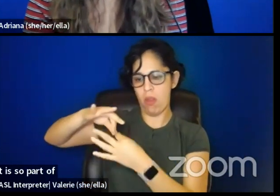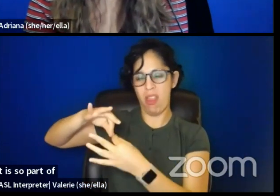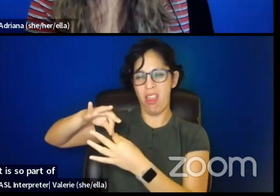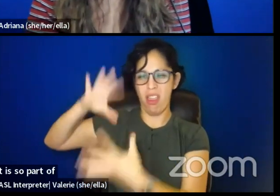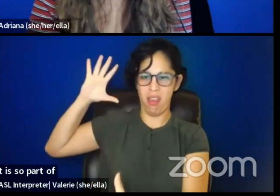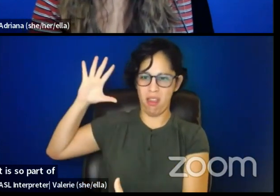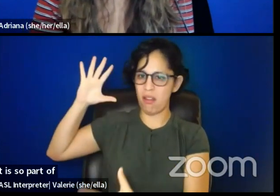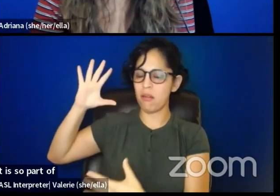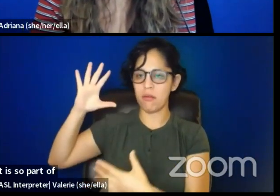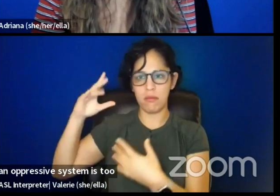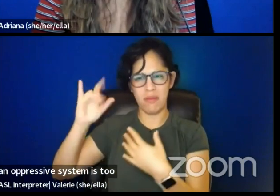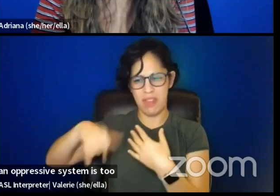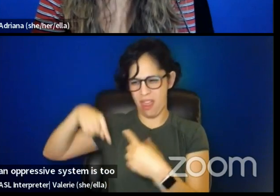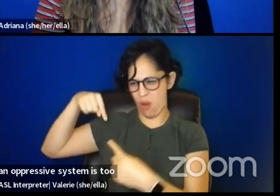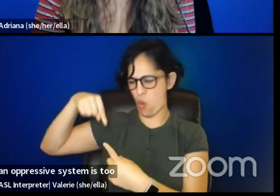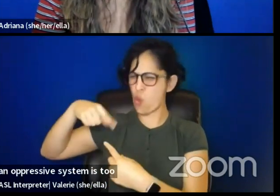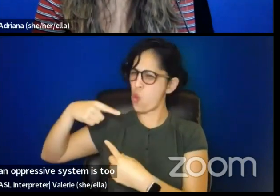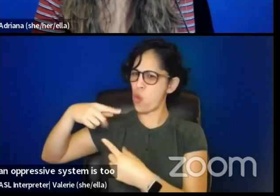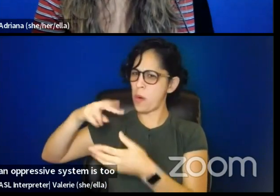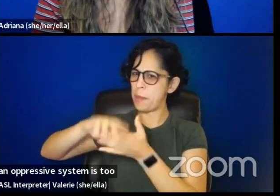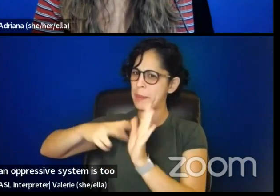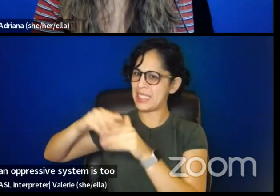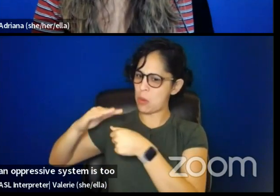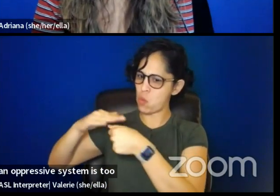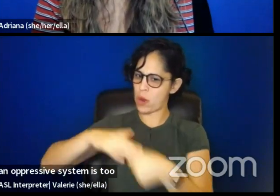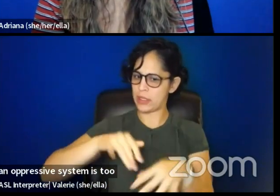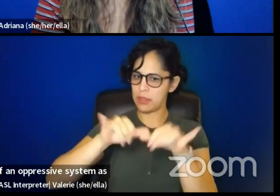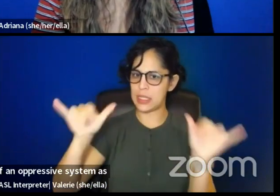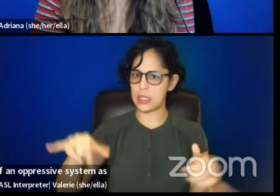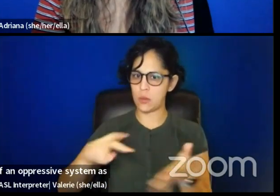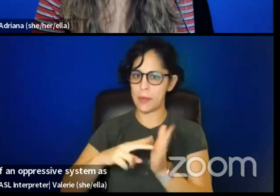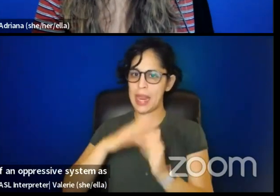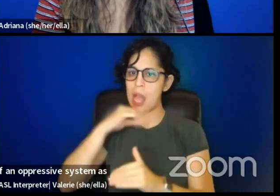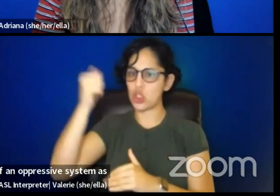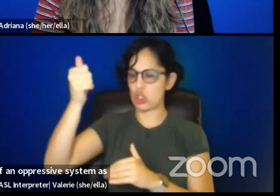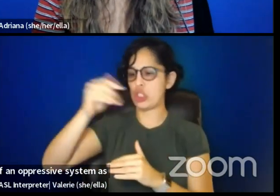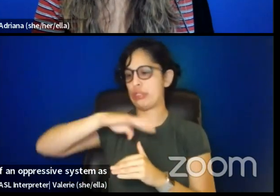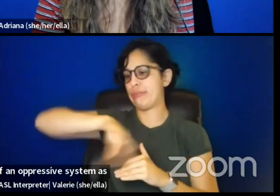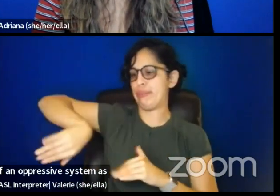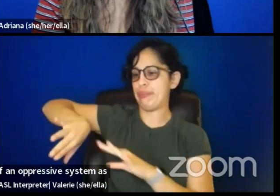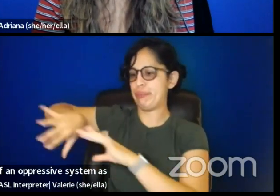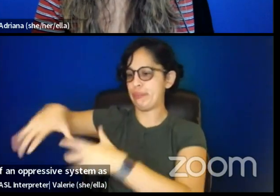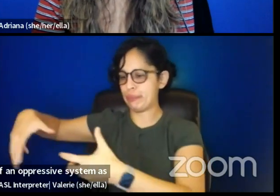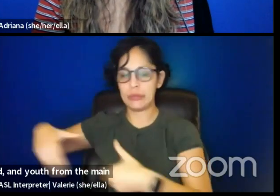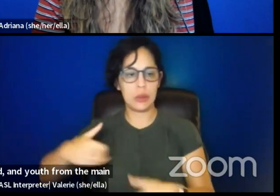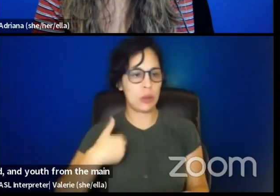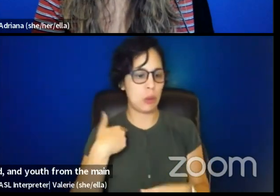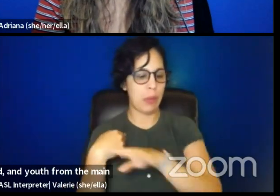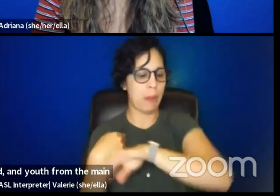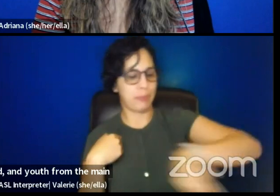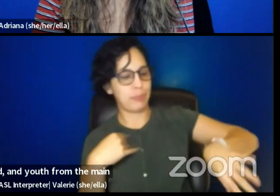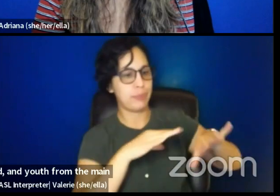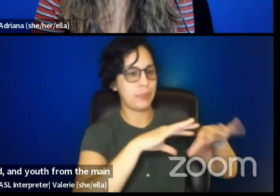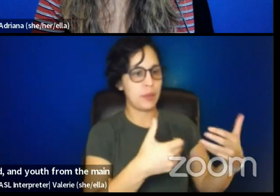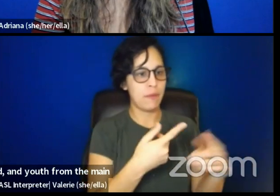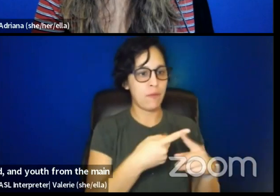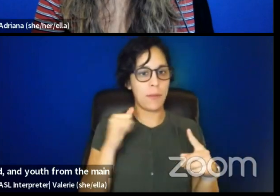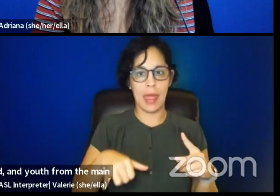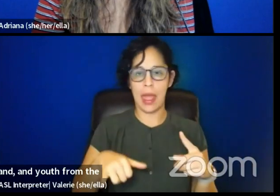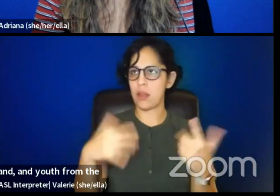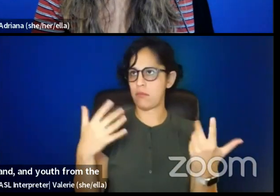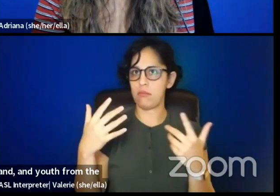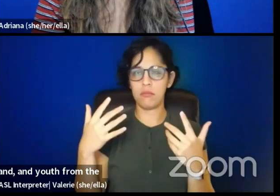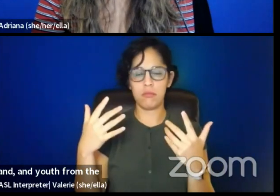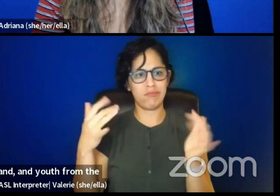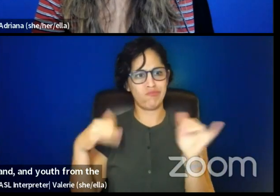oppressive system is to separate elders and, and, and youth from the mainstream, which is this bizarre 10,